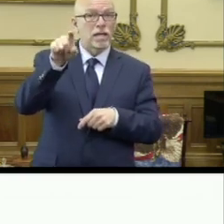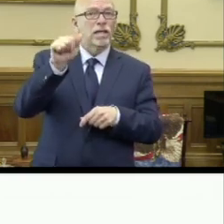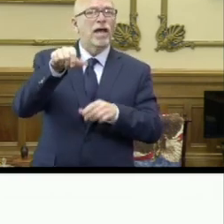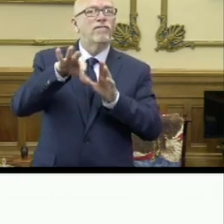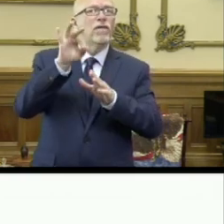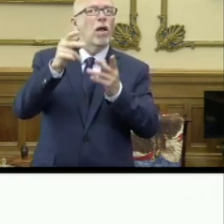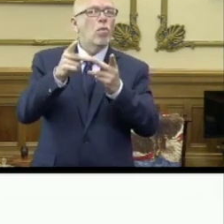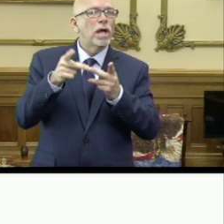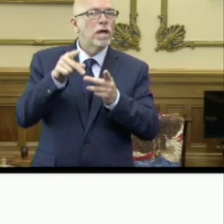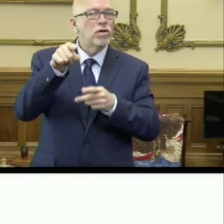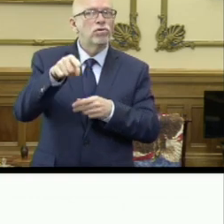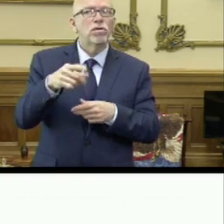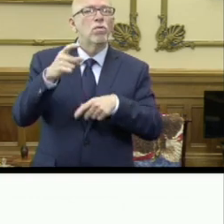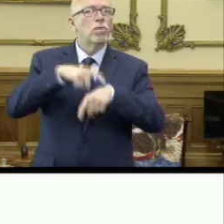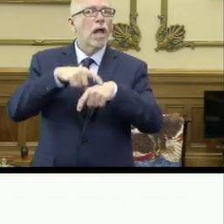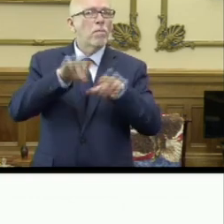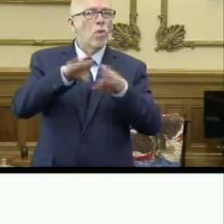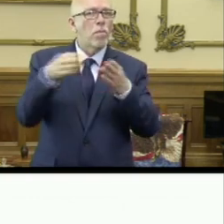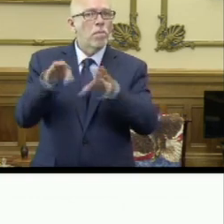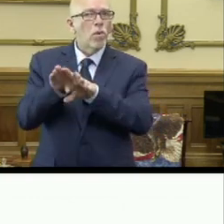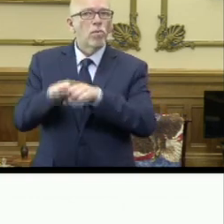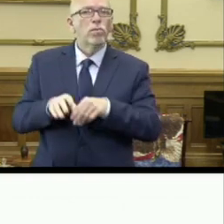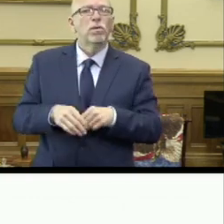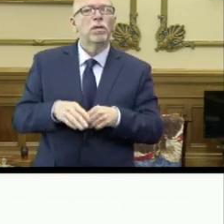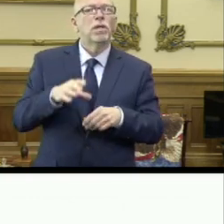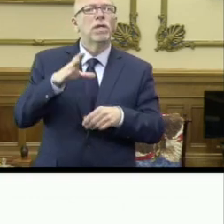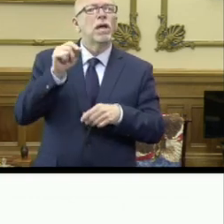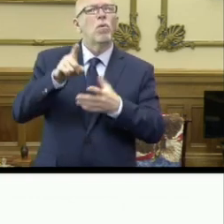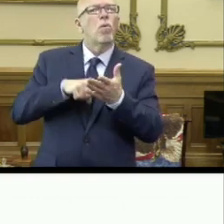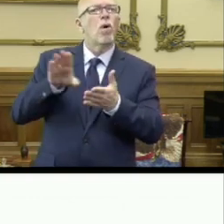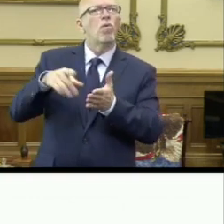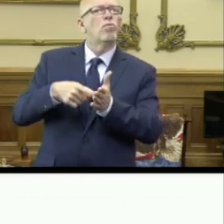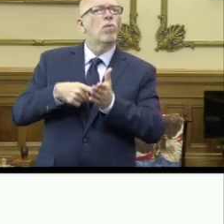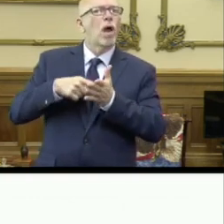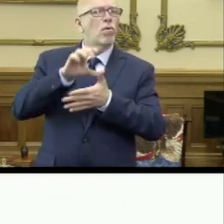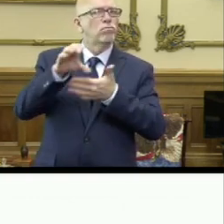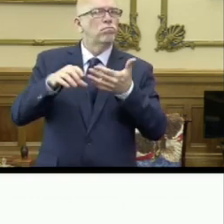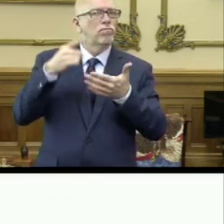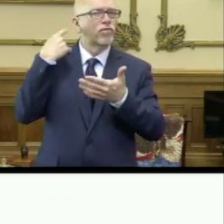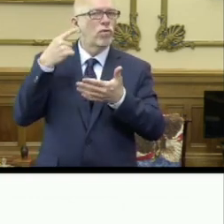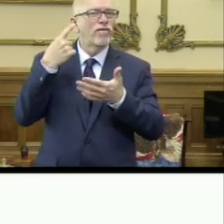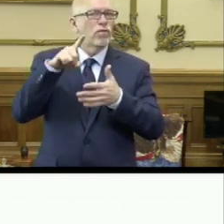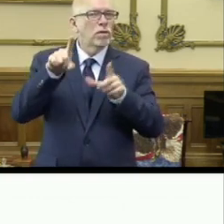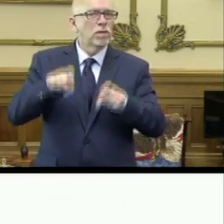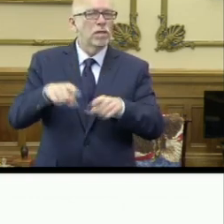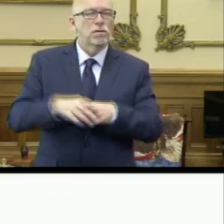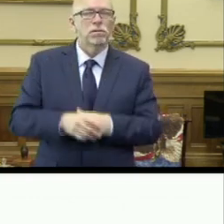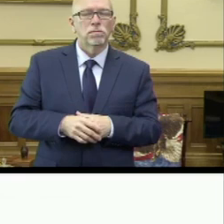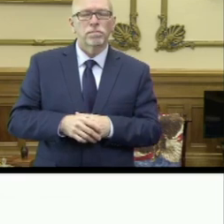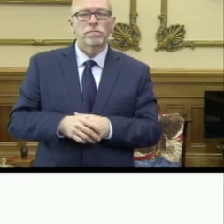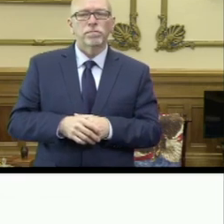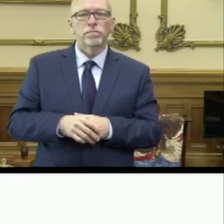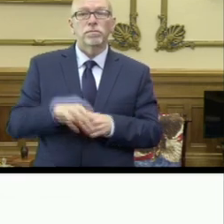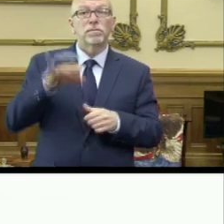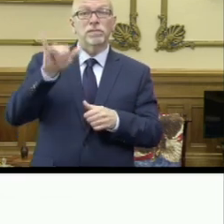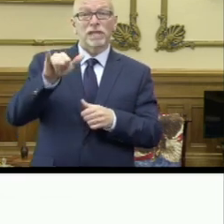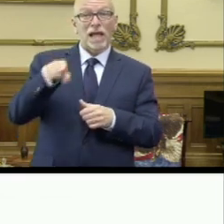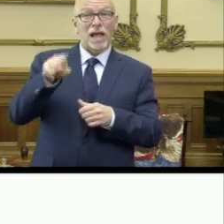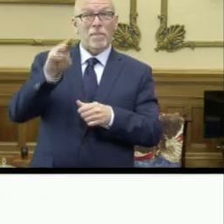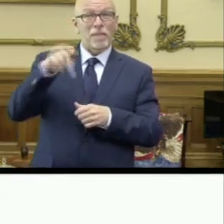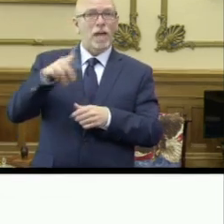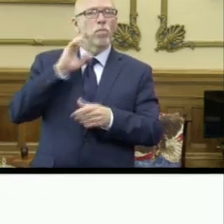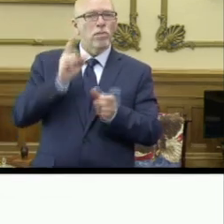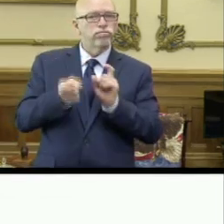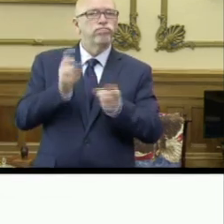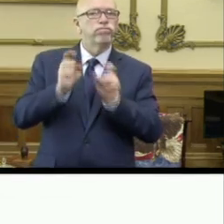location, the hours, and the testing criteria for each of those locations. This map is a living document and will